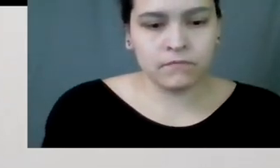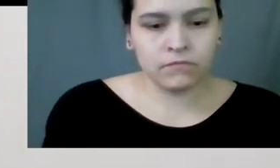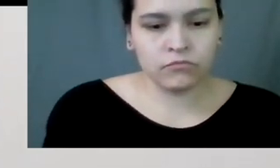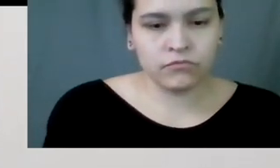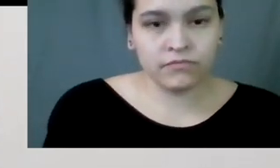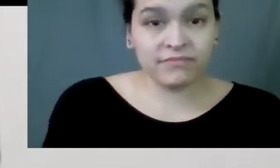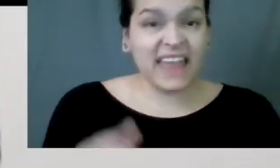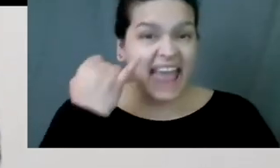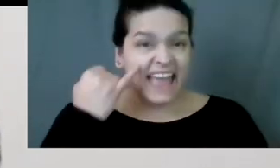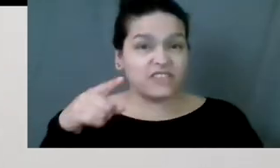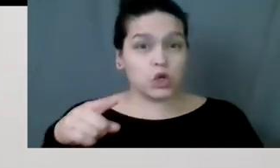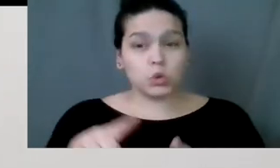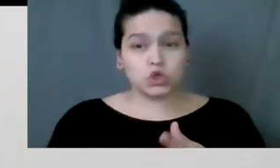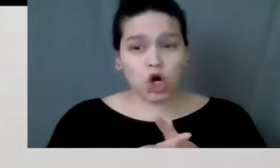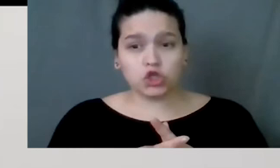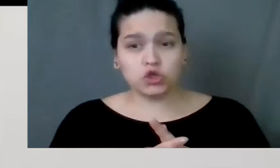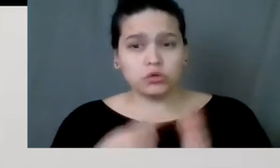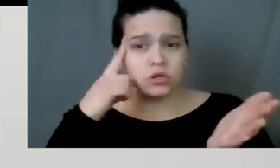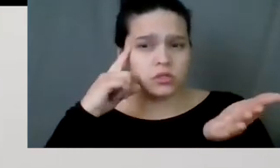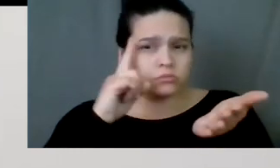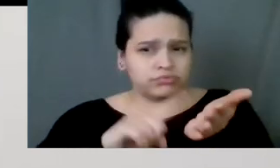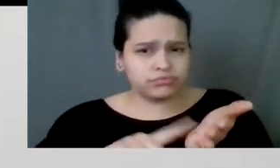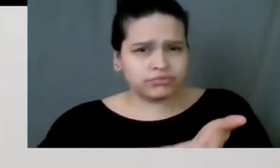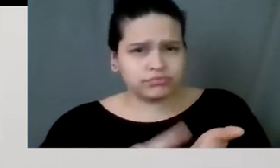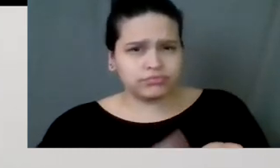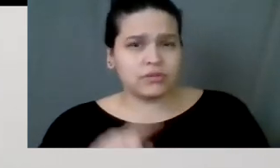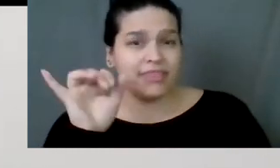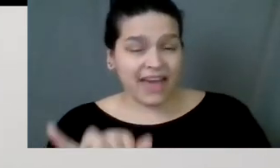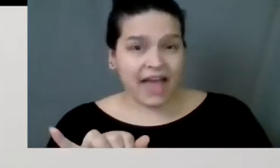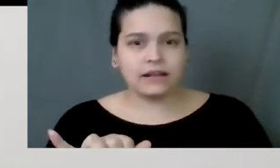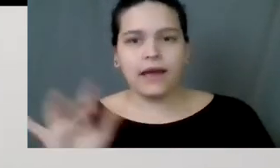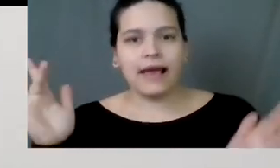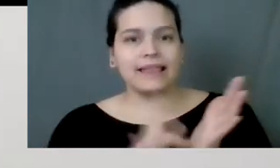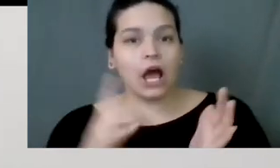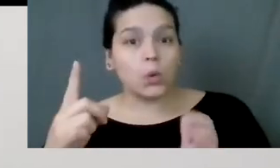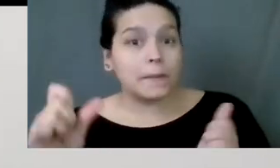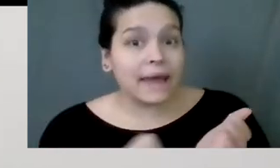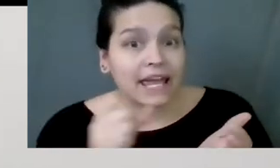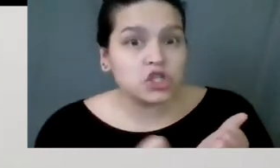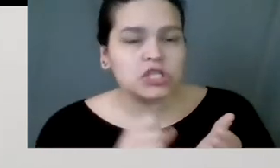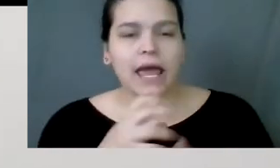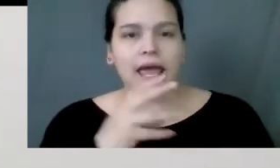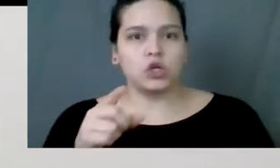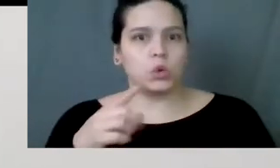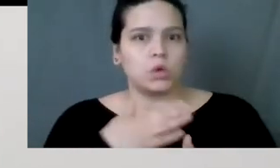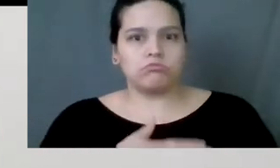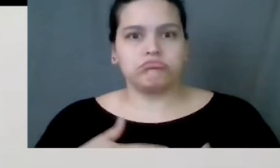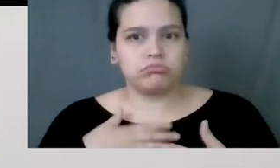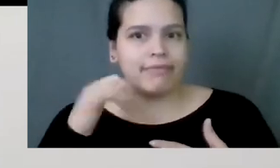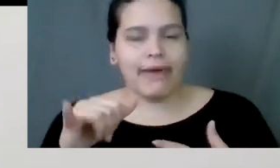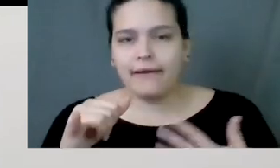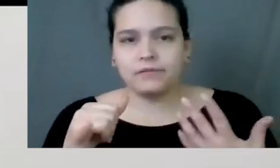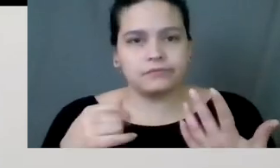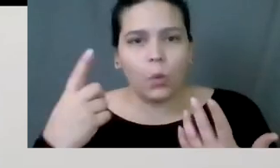which I always recommend if you click on one page and you like that,